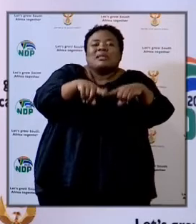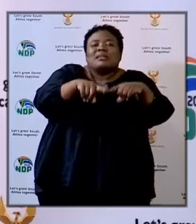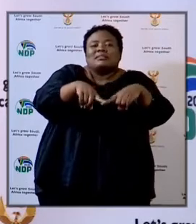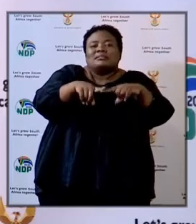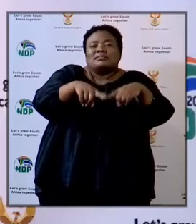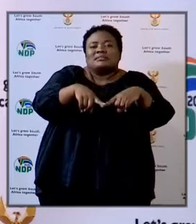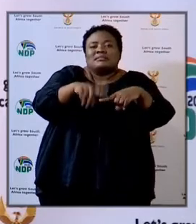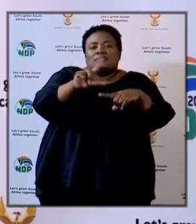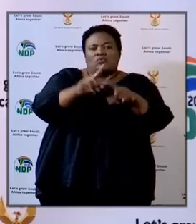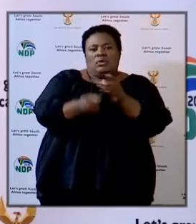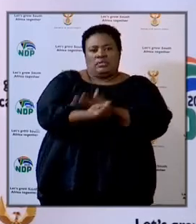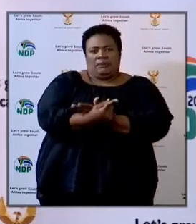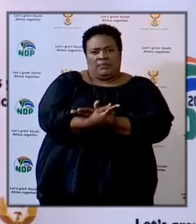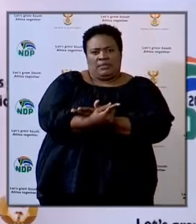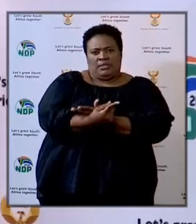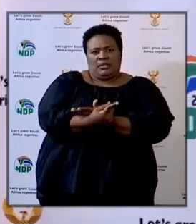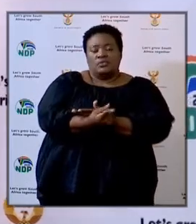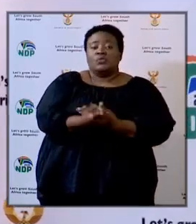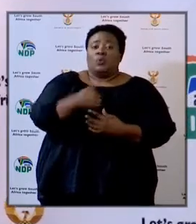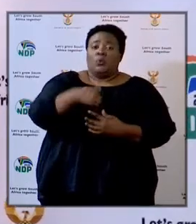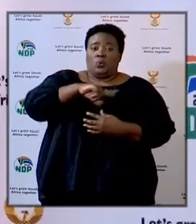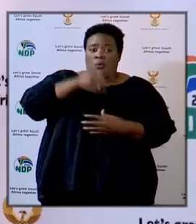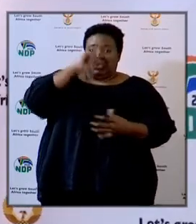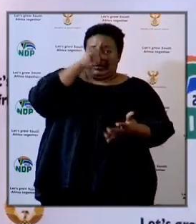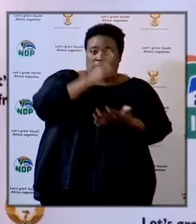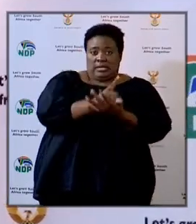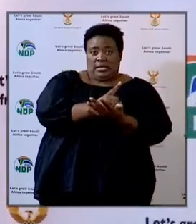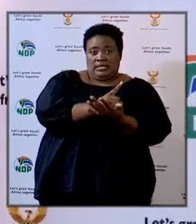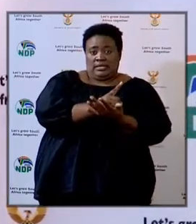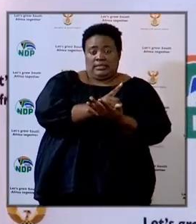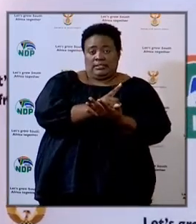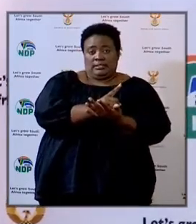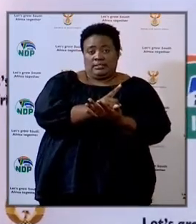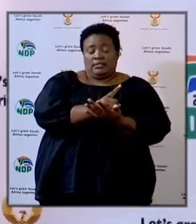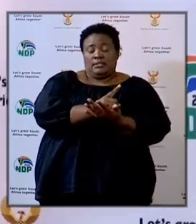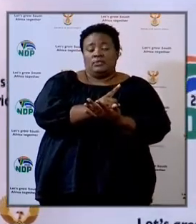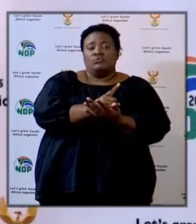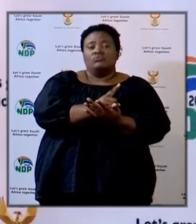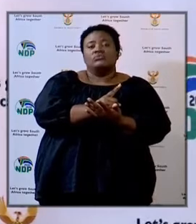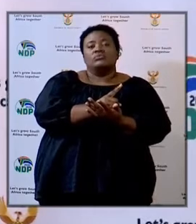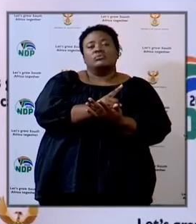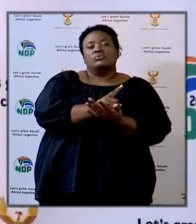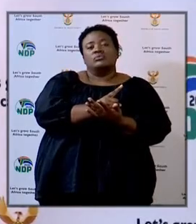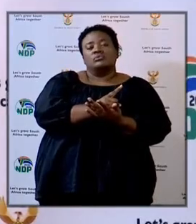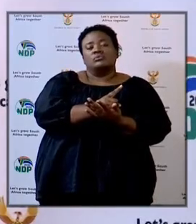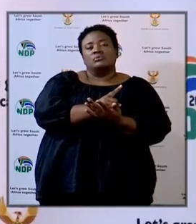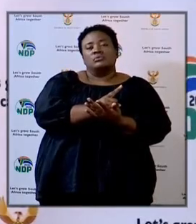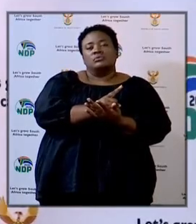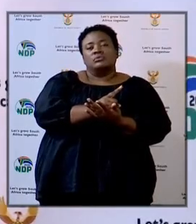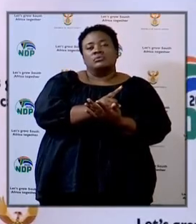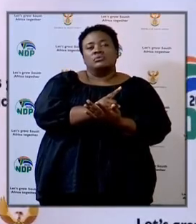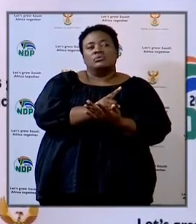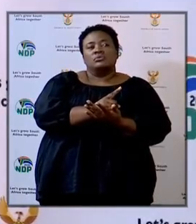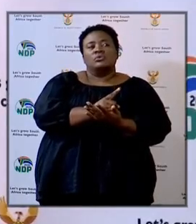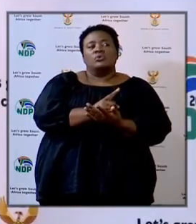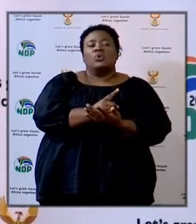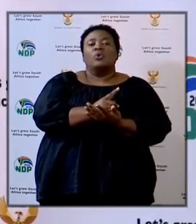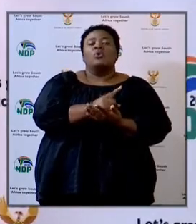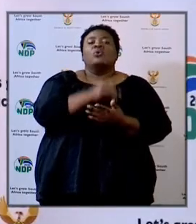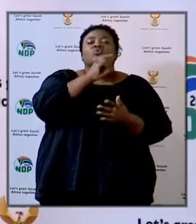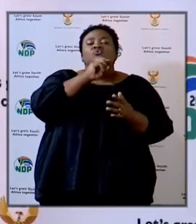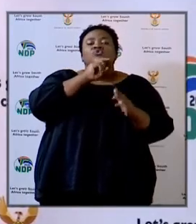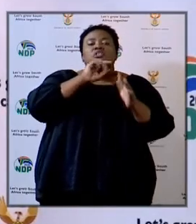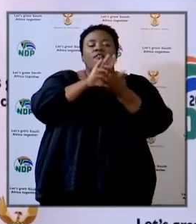So we have decided to inform the state of readiness by 14